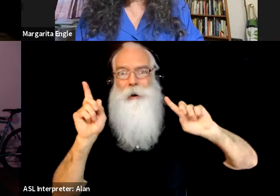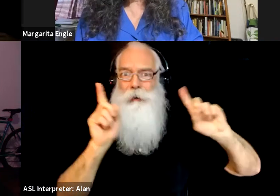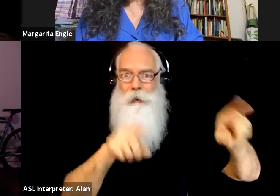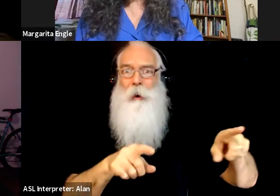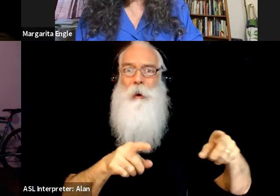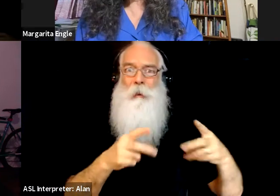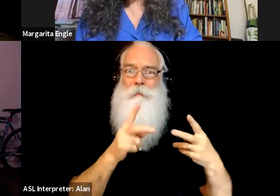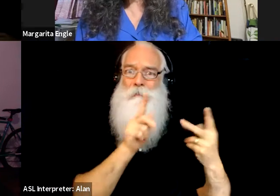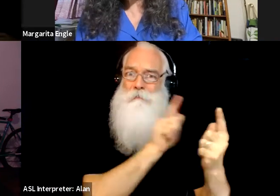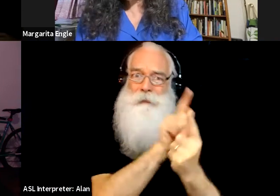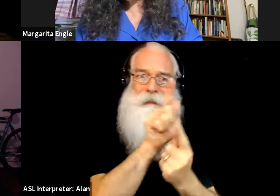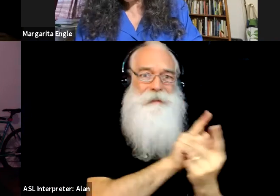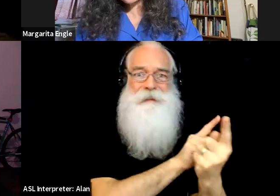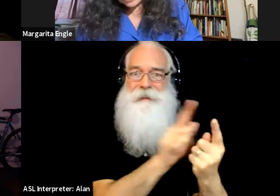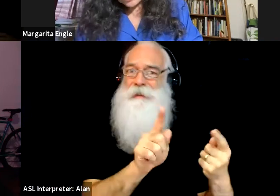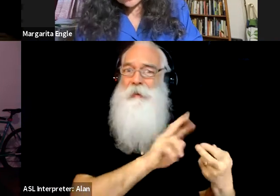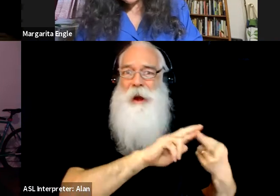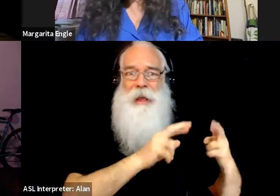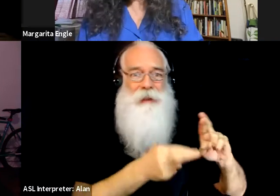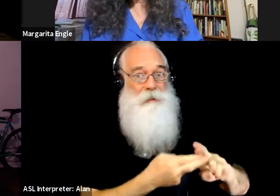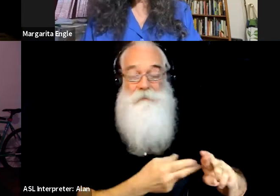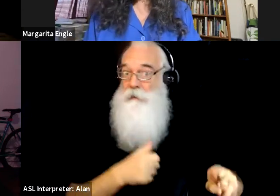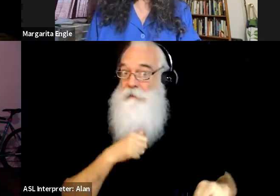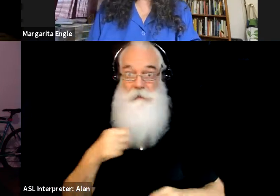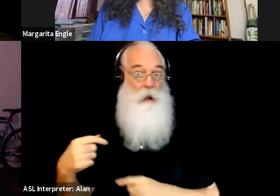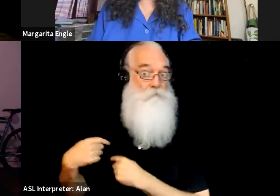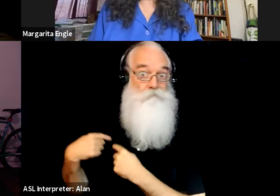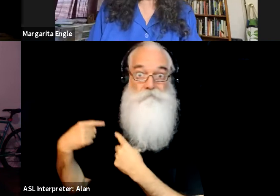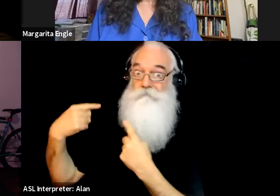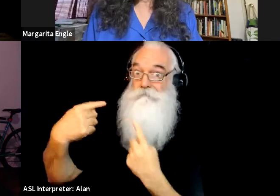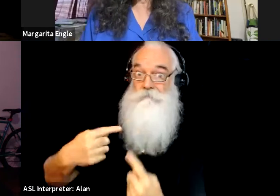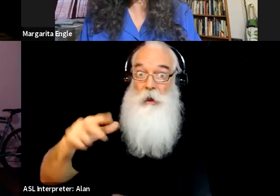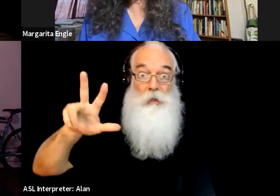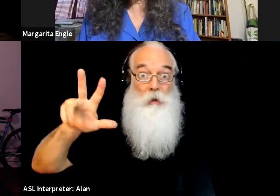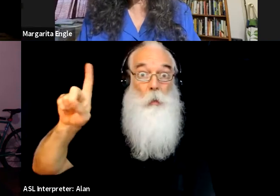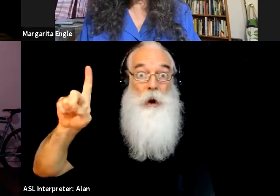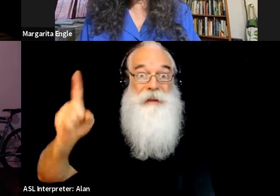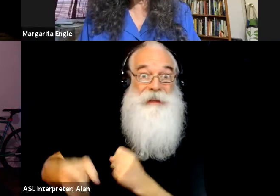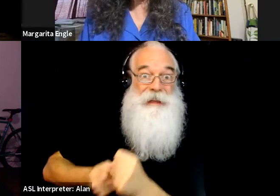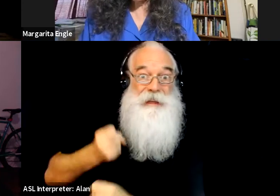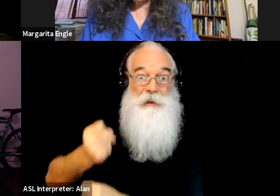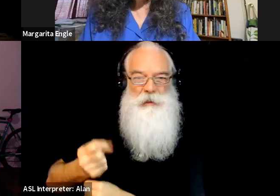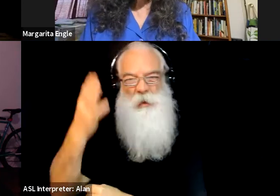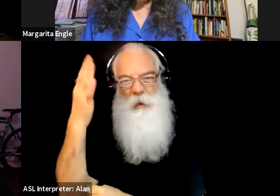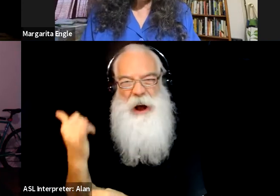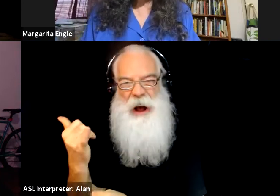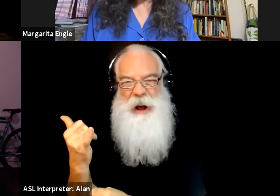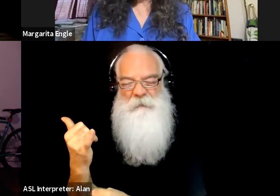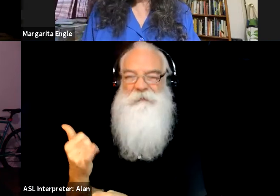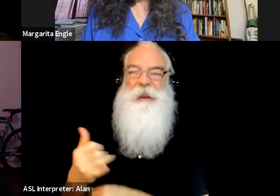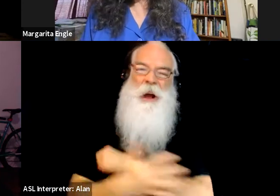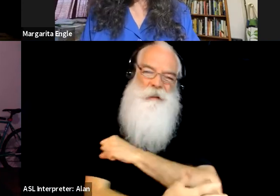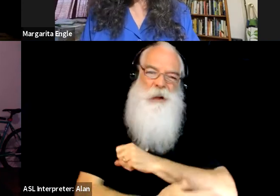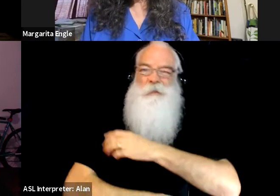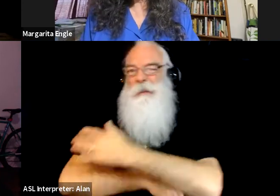after an absence of 31 years due to travel restrictions from both countries. So it